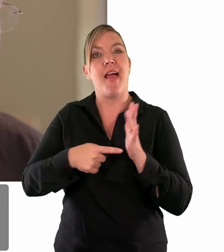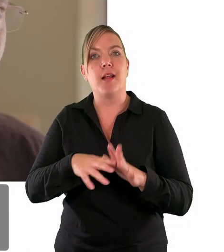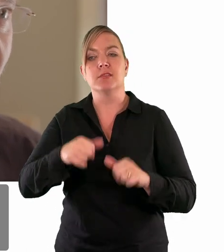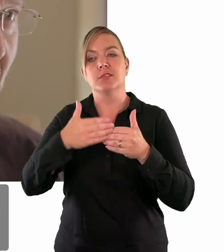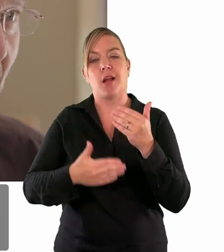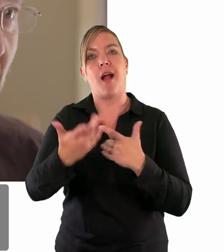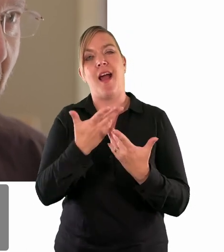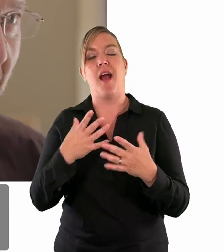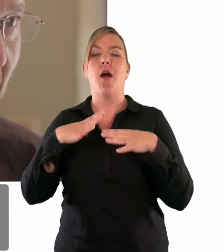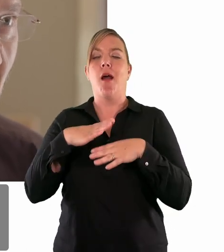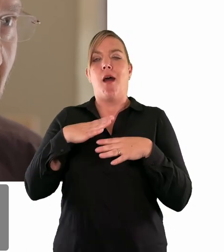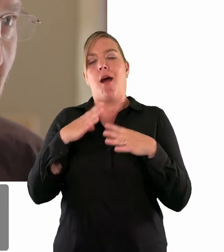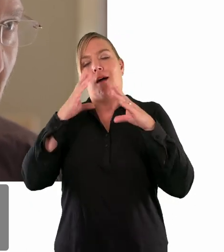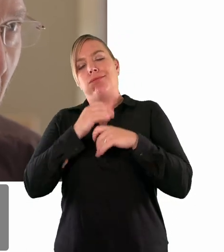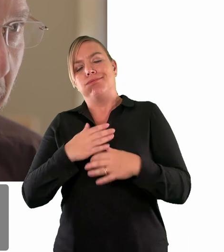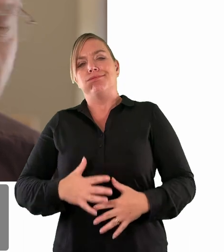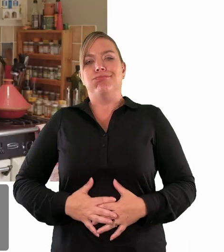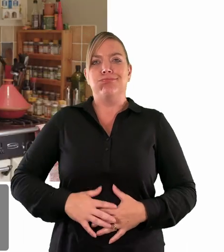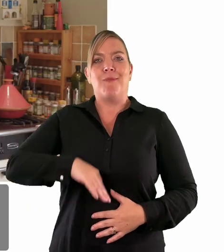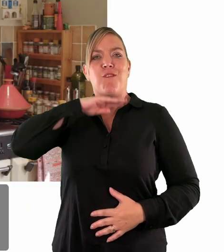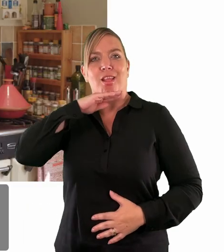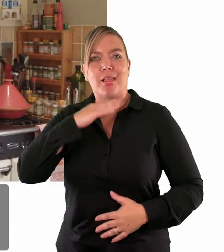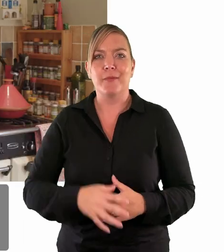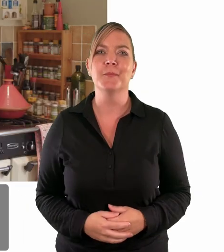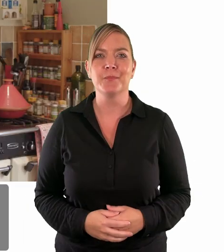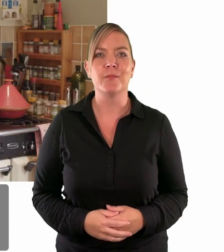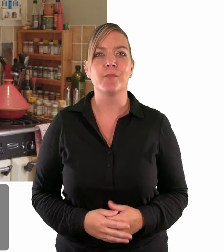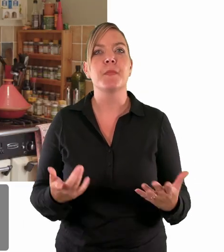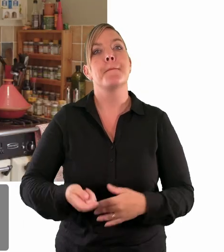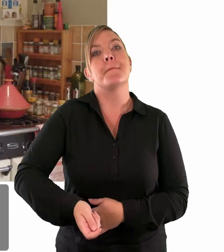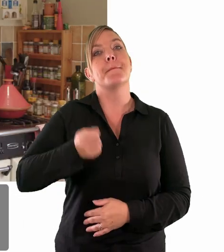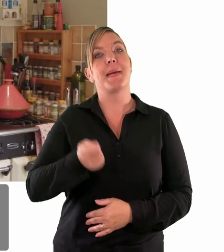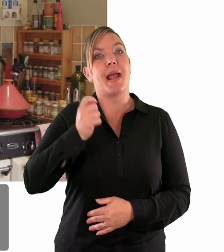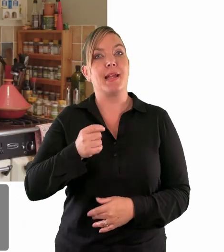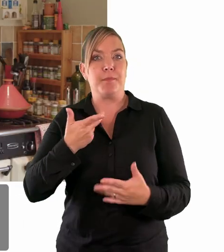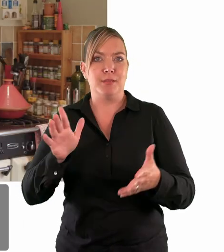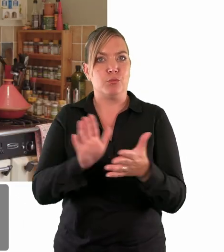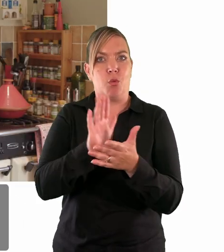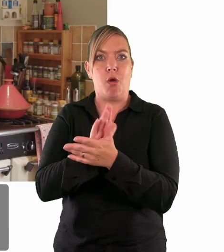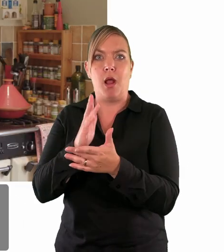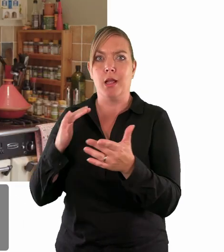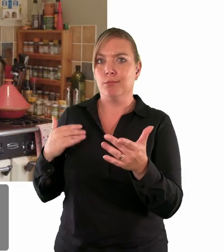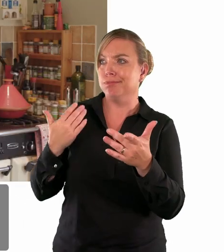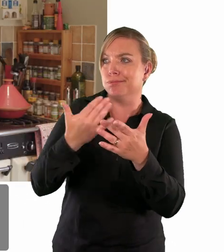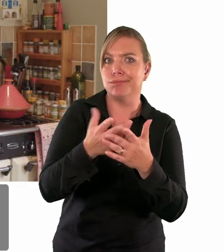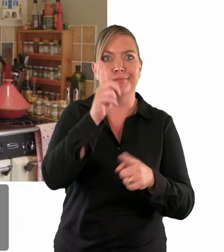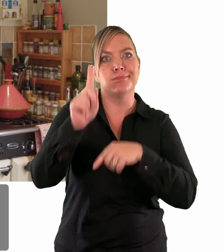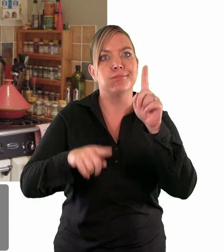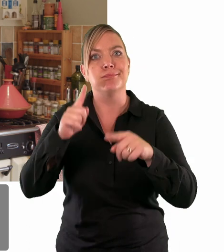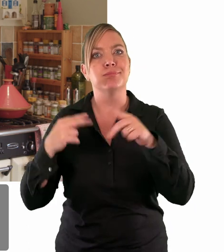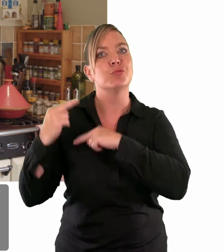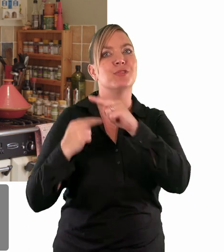Presumably then you could start the beginning of Lent by sleeping it off. Pancakes have been something that have been enjoyed through so many different traditions